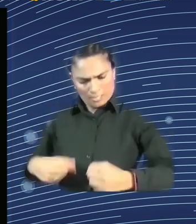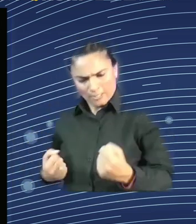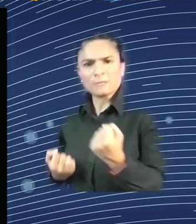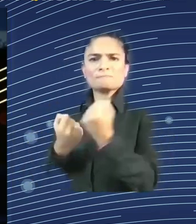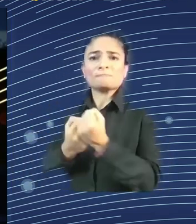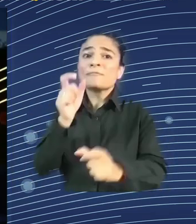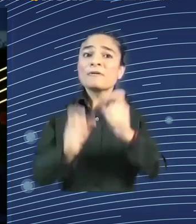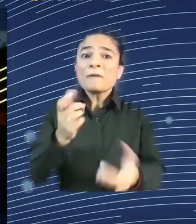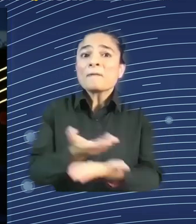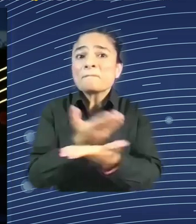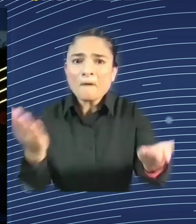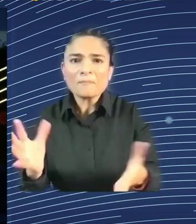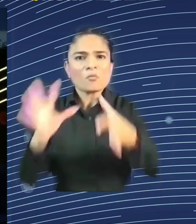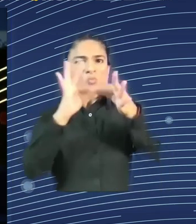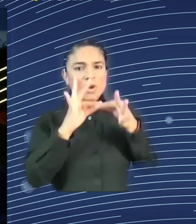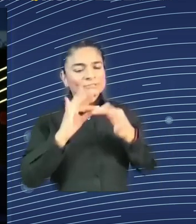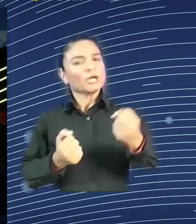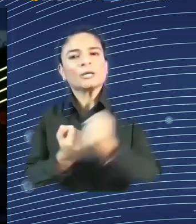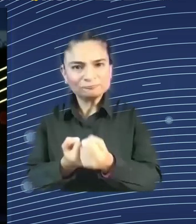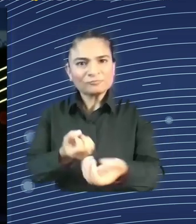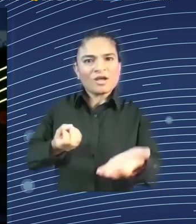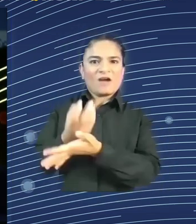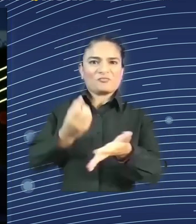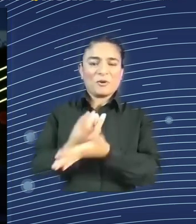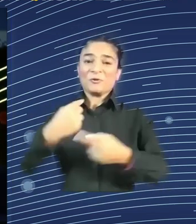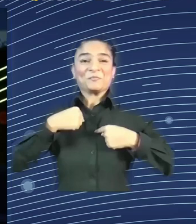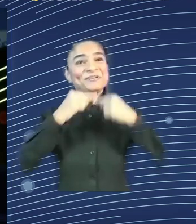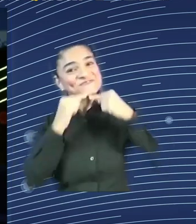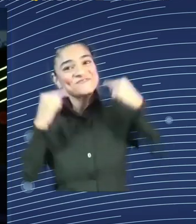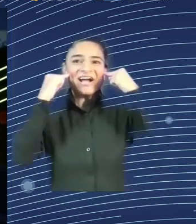people. We love interacting with you, too, Pepper.